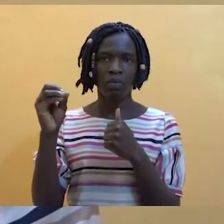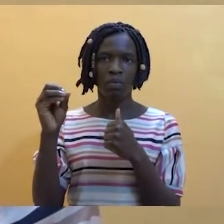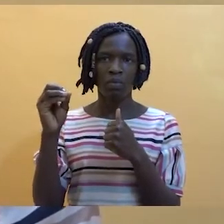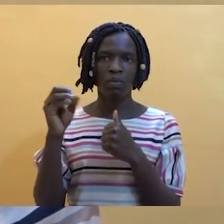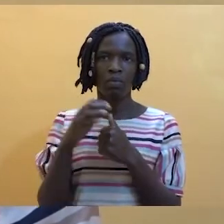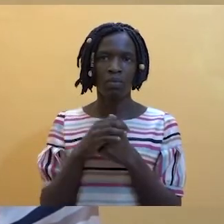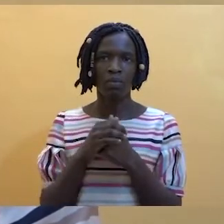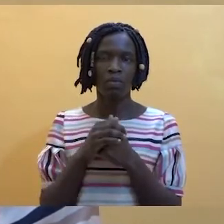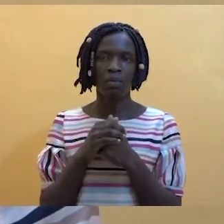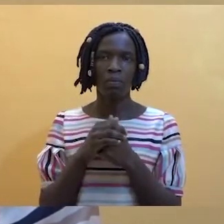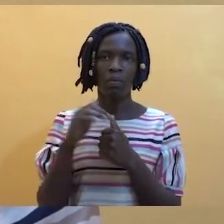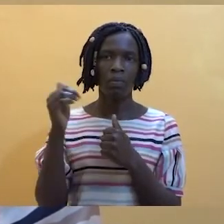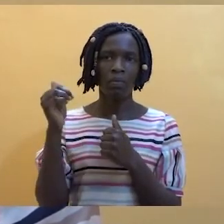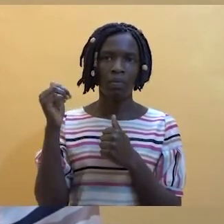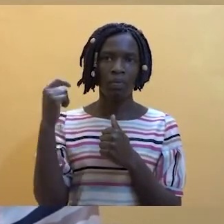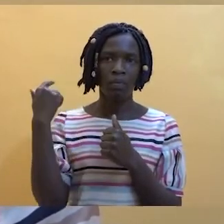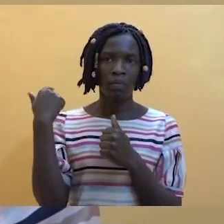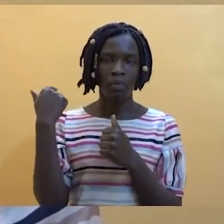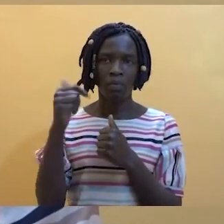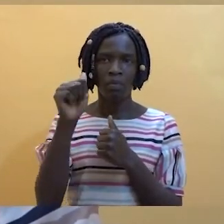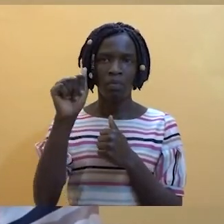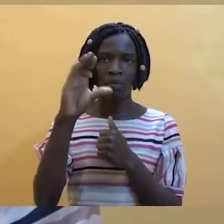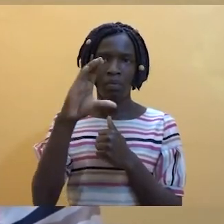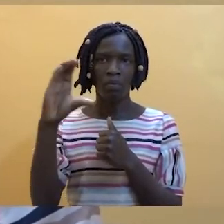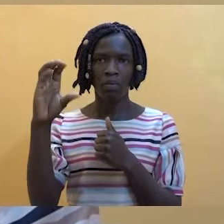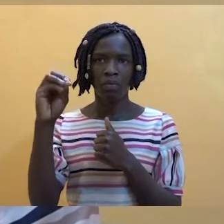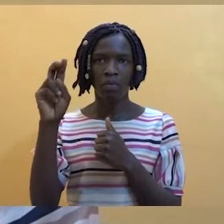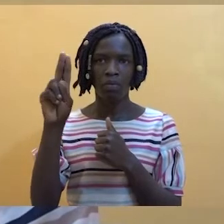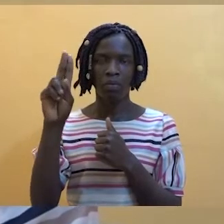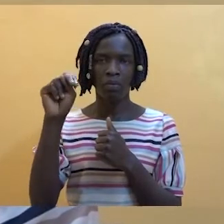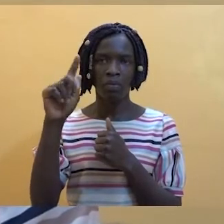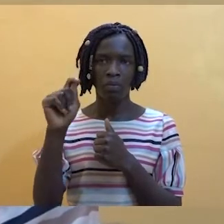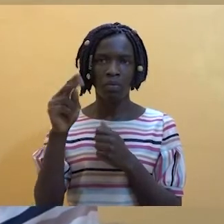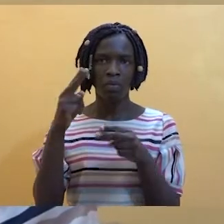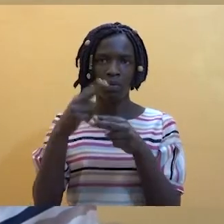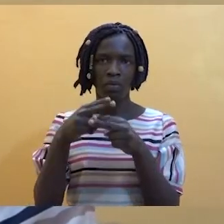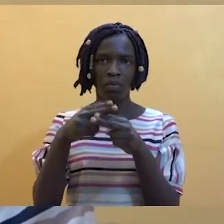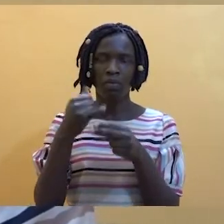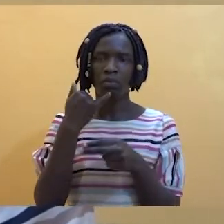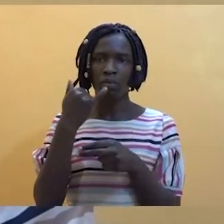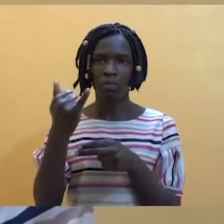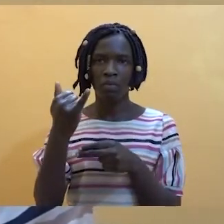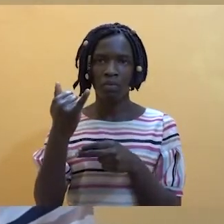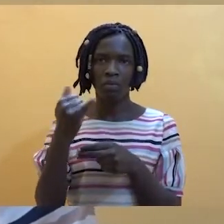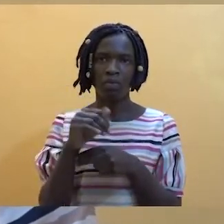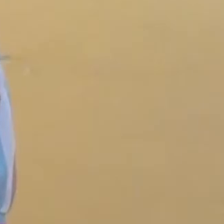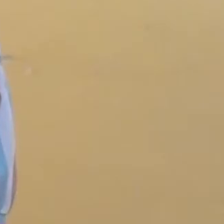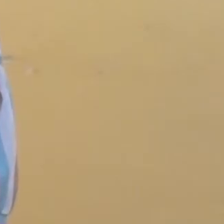Thank you, even as you purpose in your heart to give it to me. Let the Lord bless you.